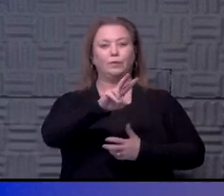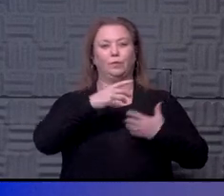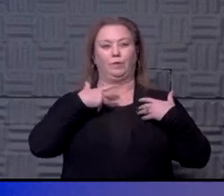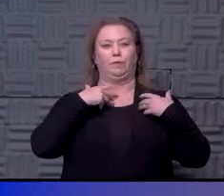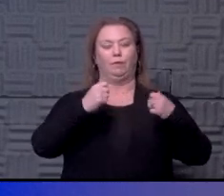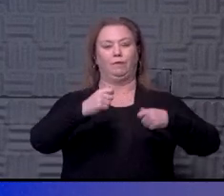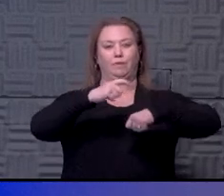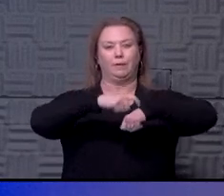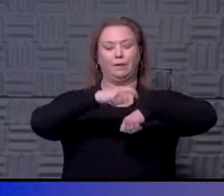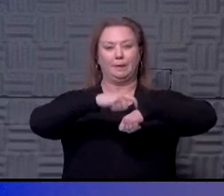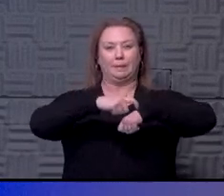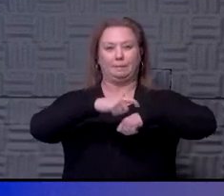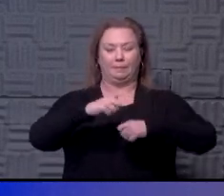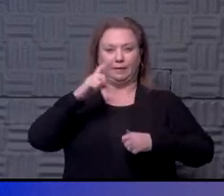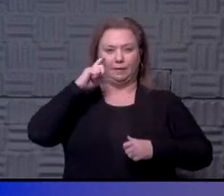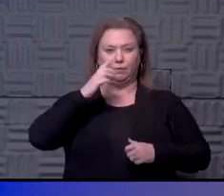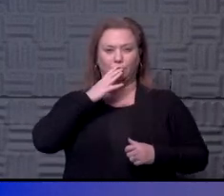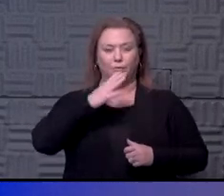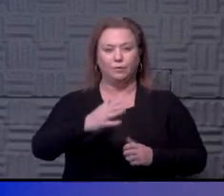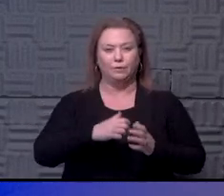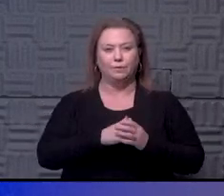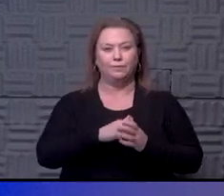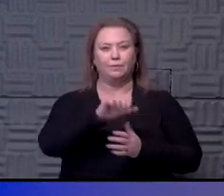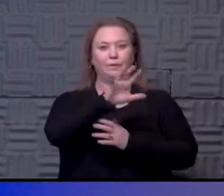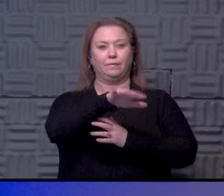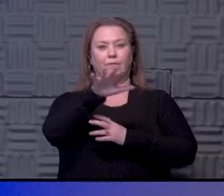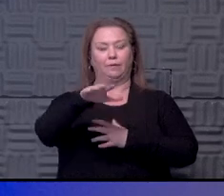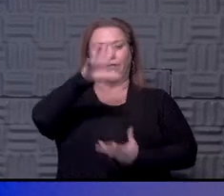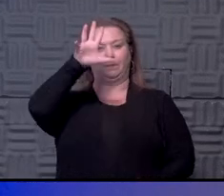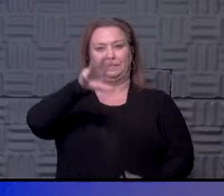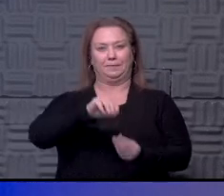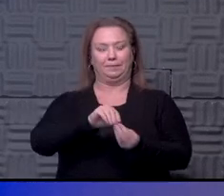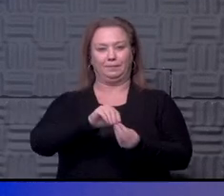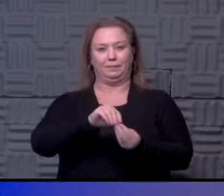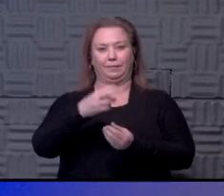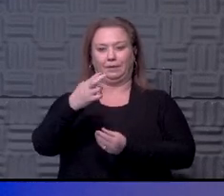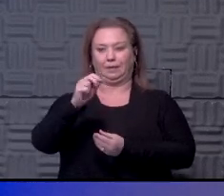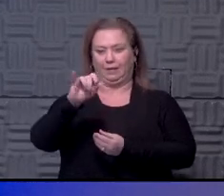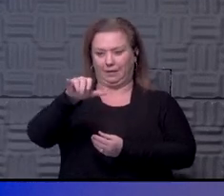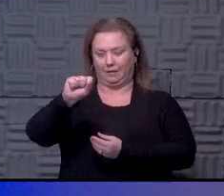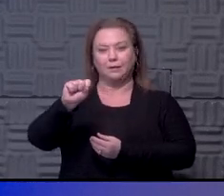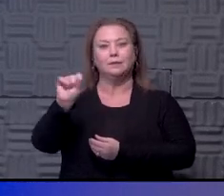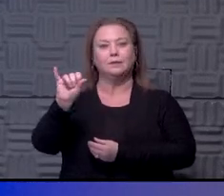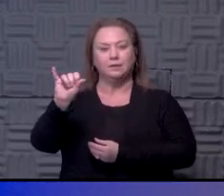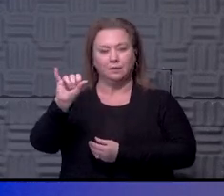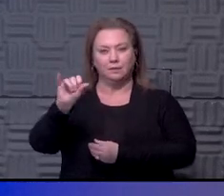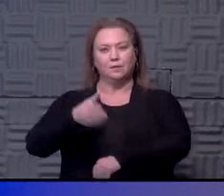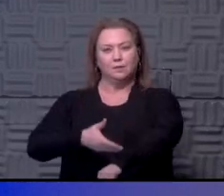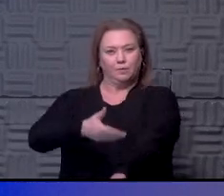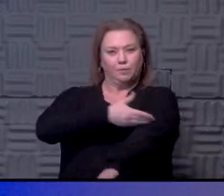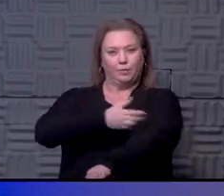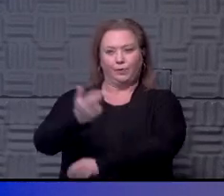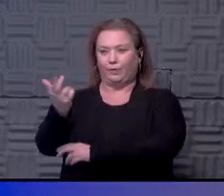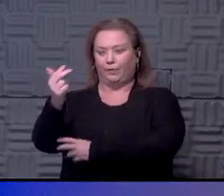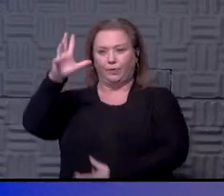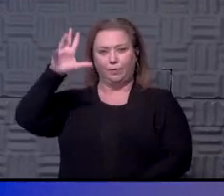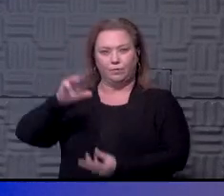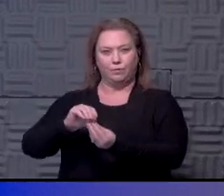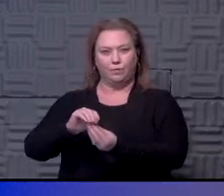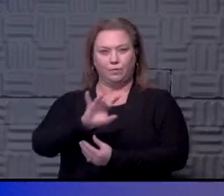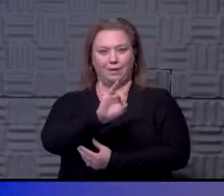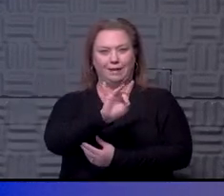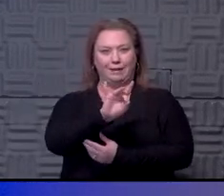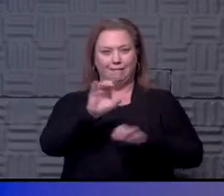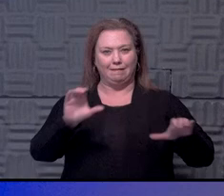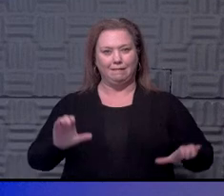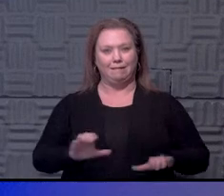recovery period, so I think we're doing pretty well overall, 55 total patients. Hayes is doing pretty well as well. 13 total patients with eight